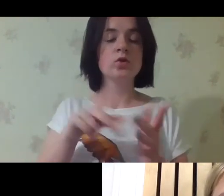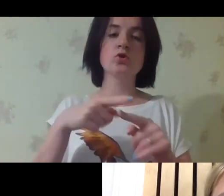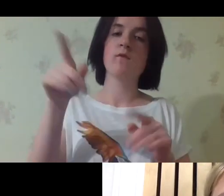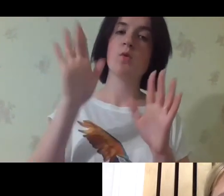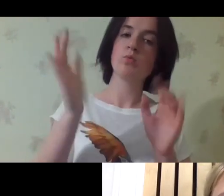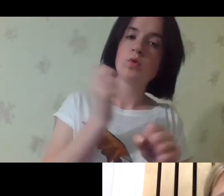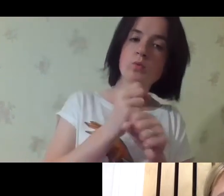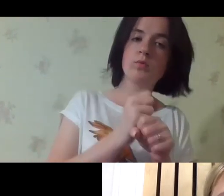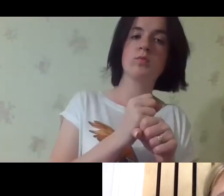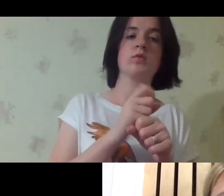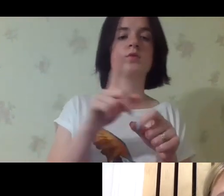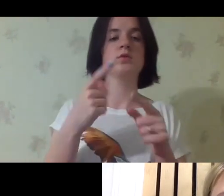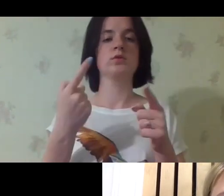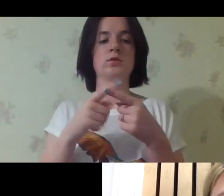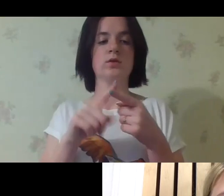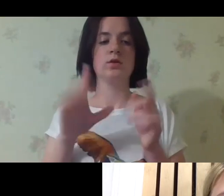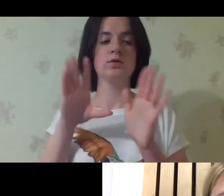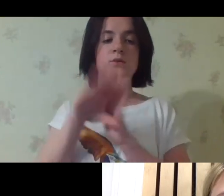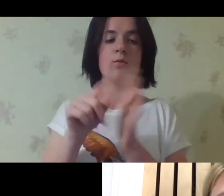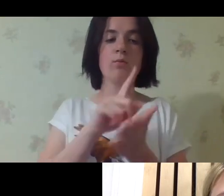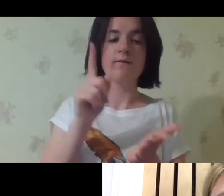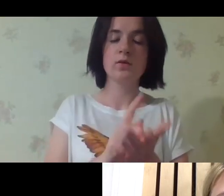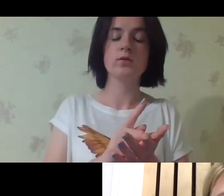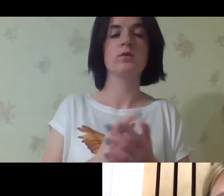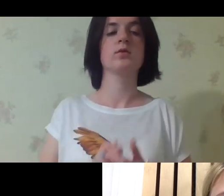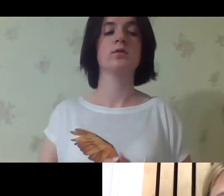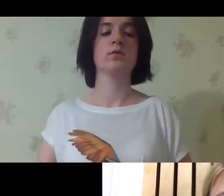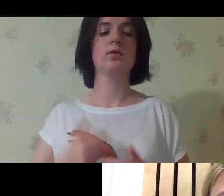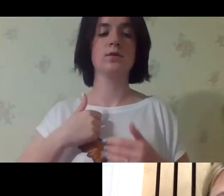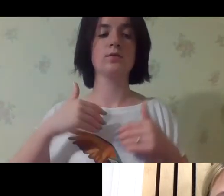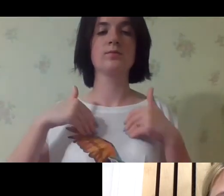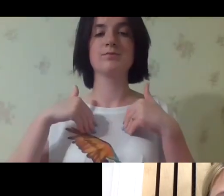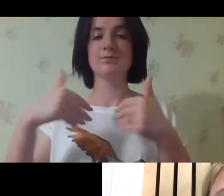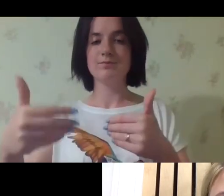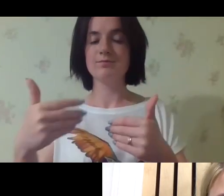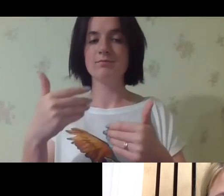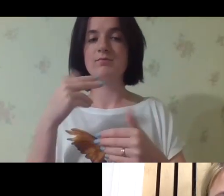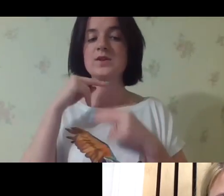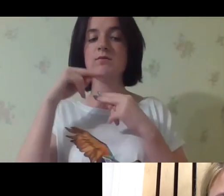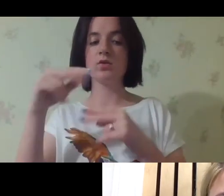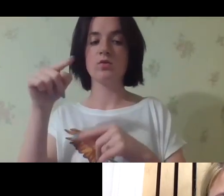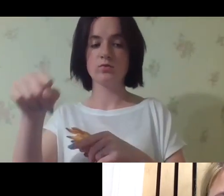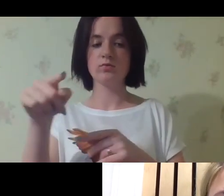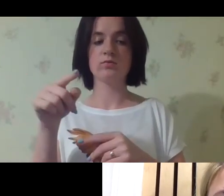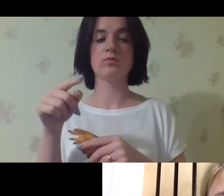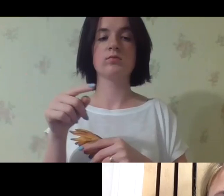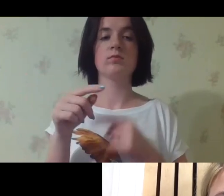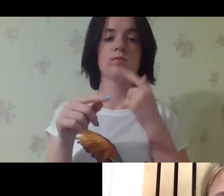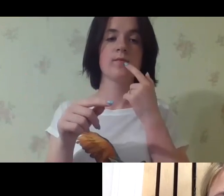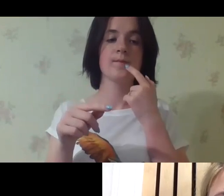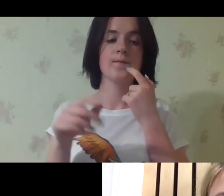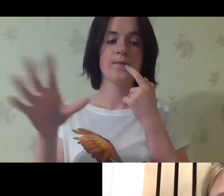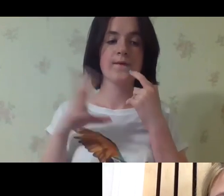but the question is whether Ukraine is ready to admit that they are ready to commit to that. And I am asking